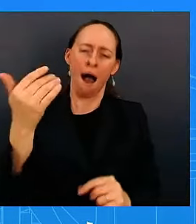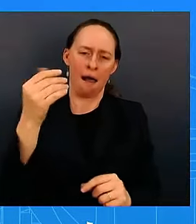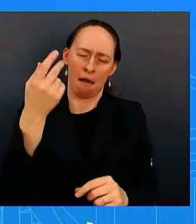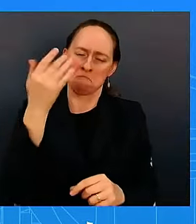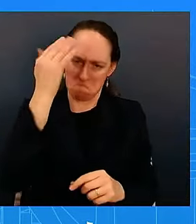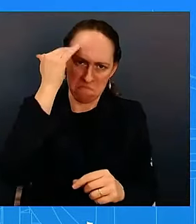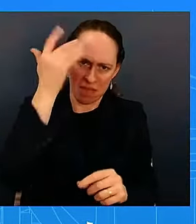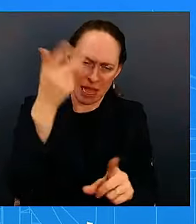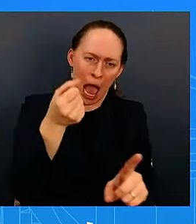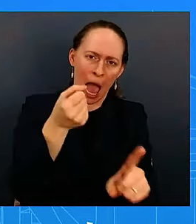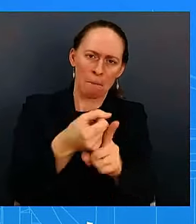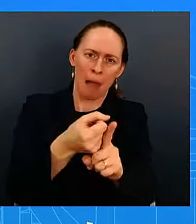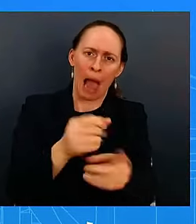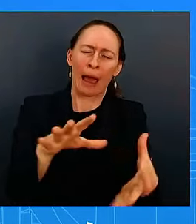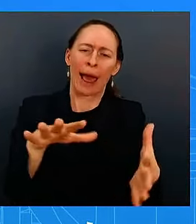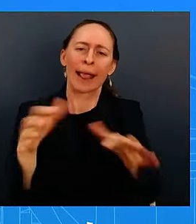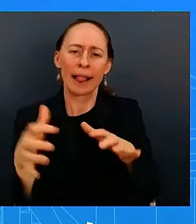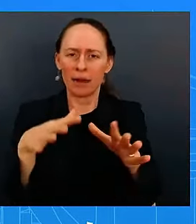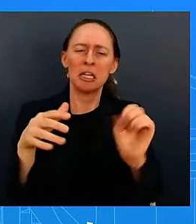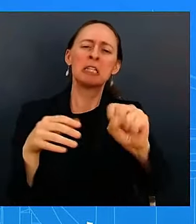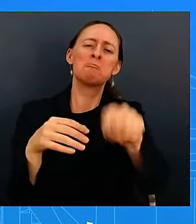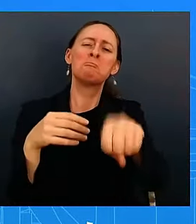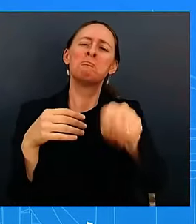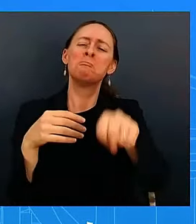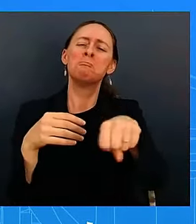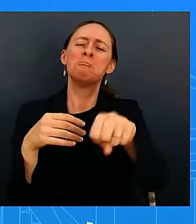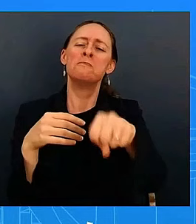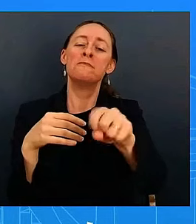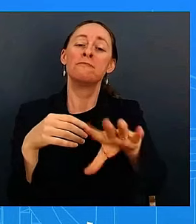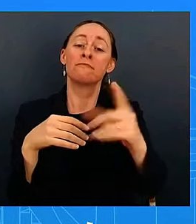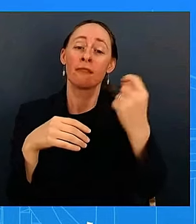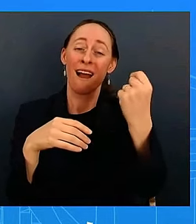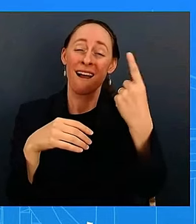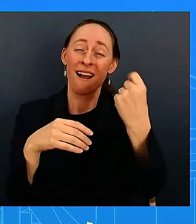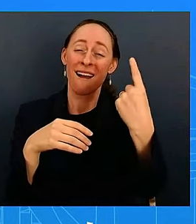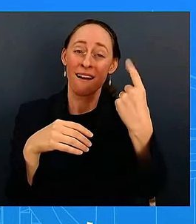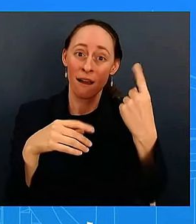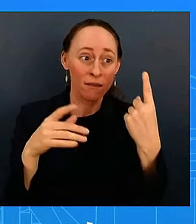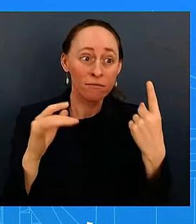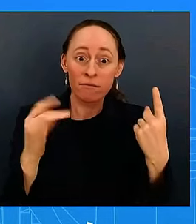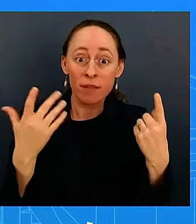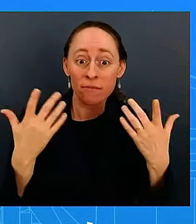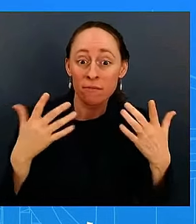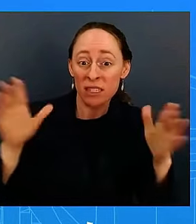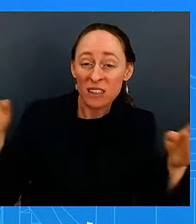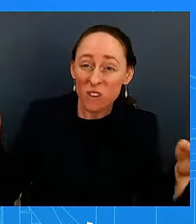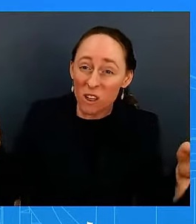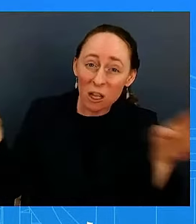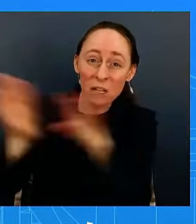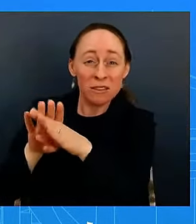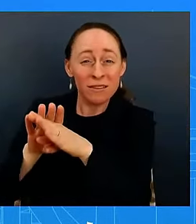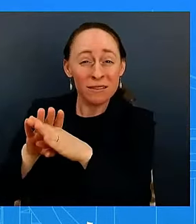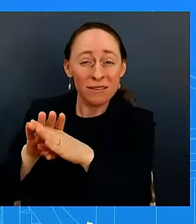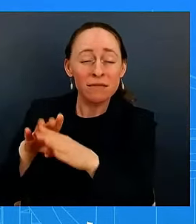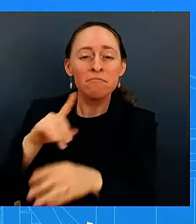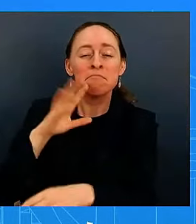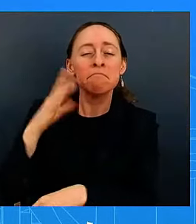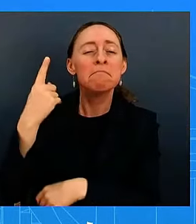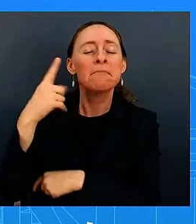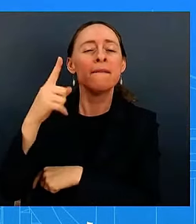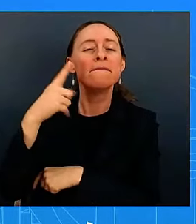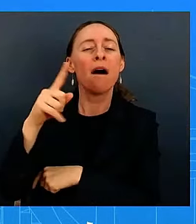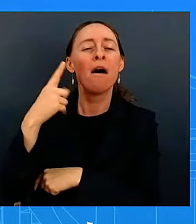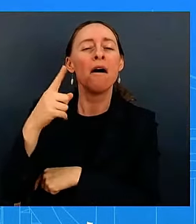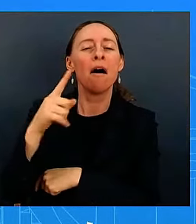the shutdown but there is no reason for us to go through that there's never a good time for that own goal kick and it's particularly bad now